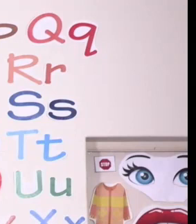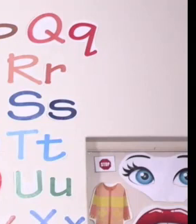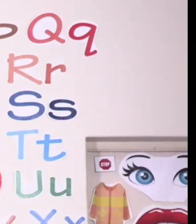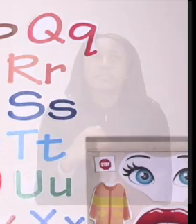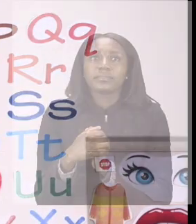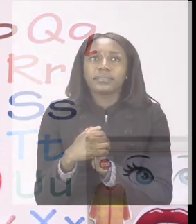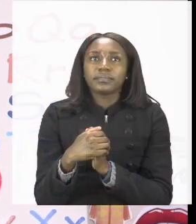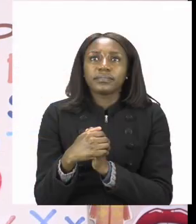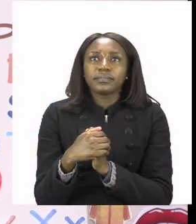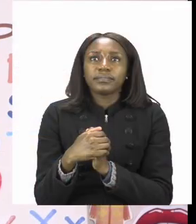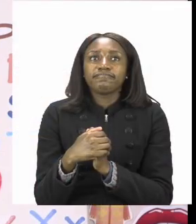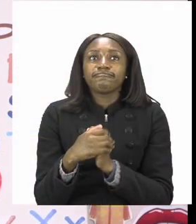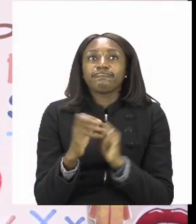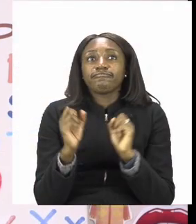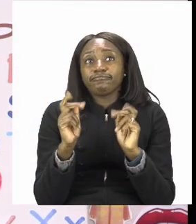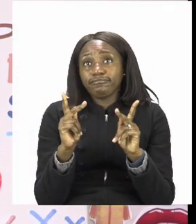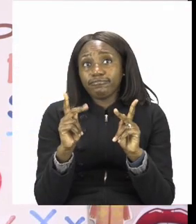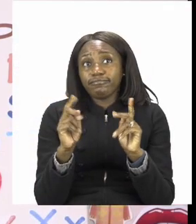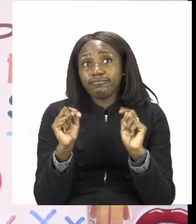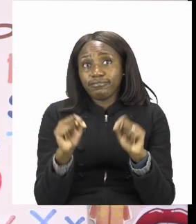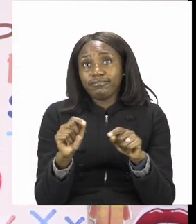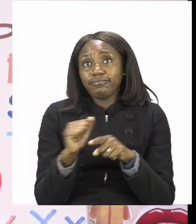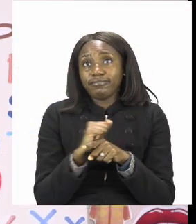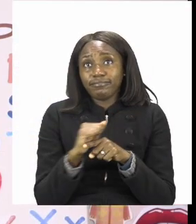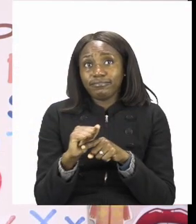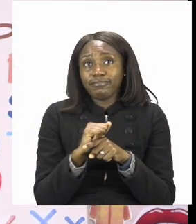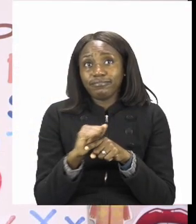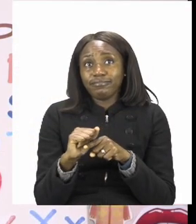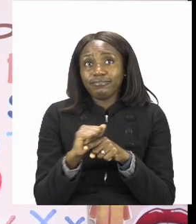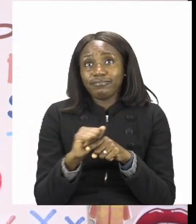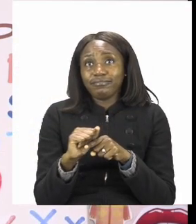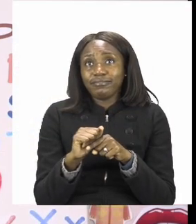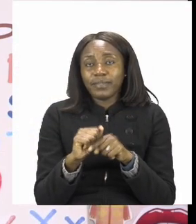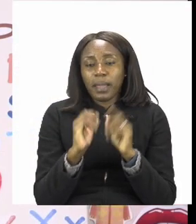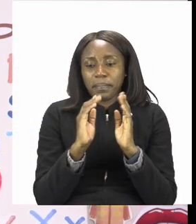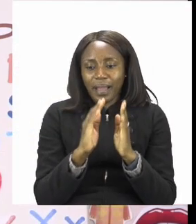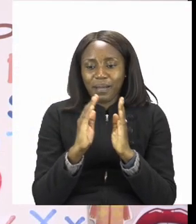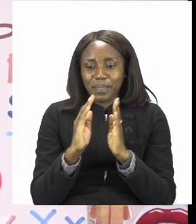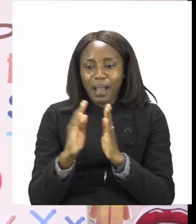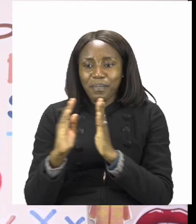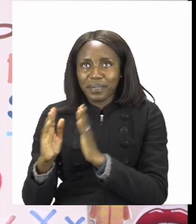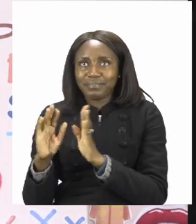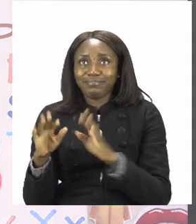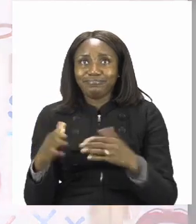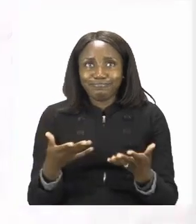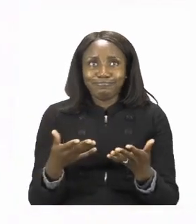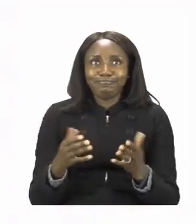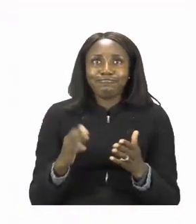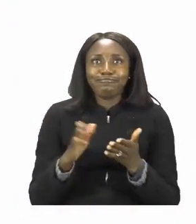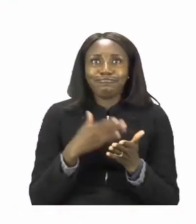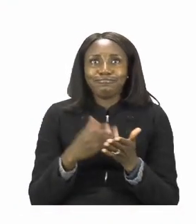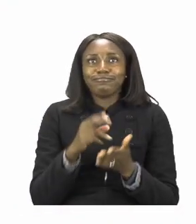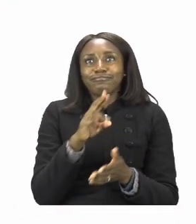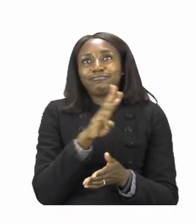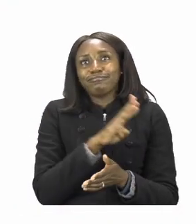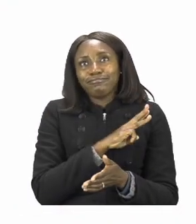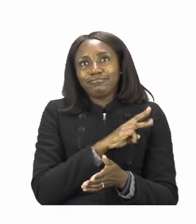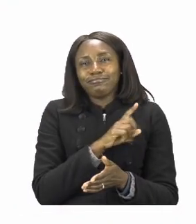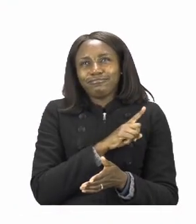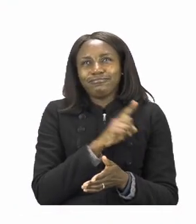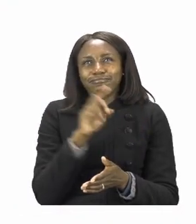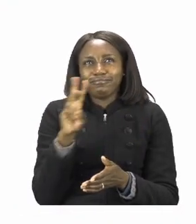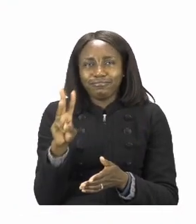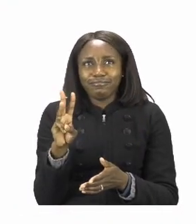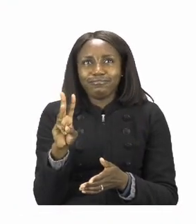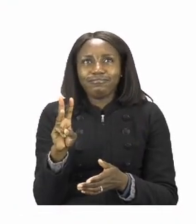Now boys and girls, are going to practice our sequencing on page 13. On page 13, we